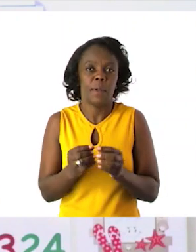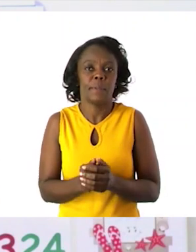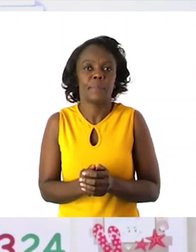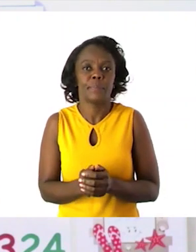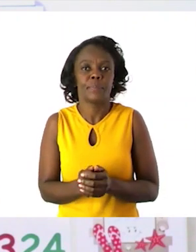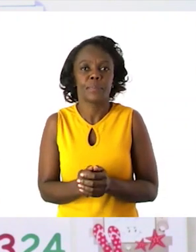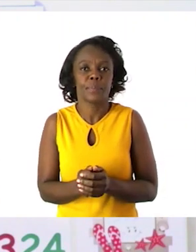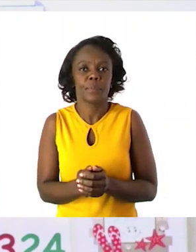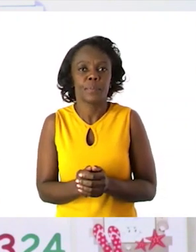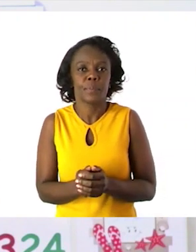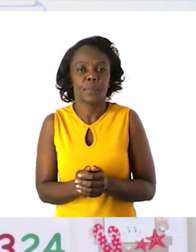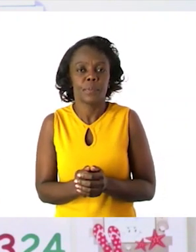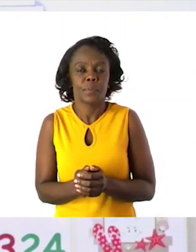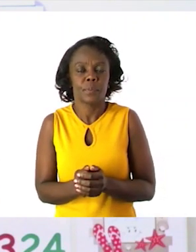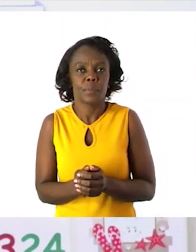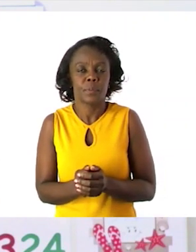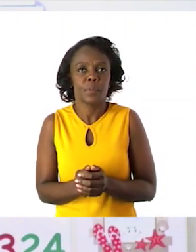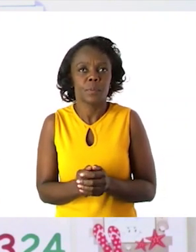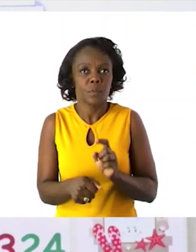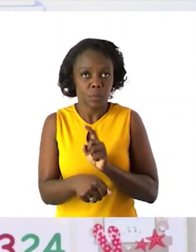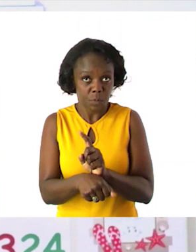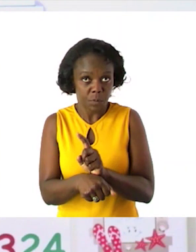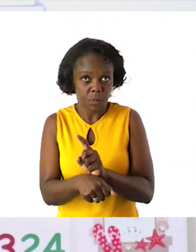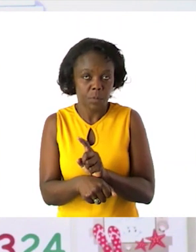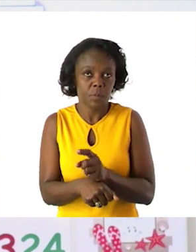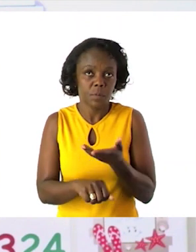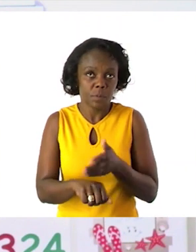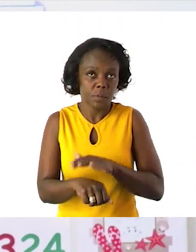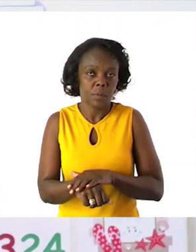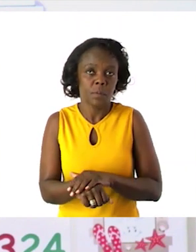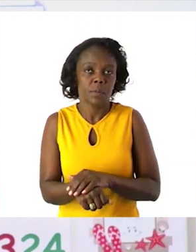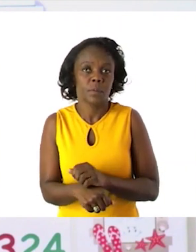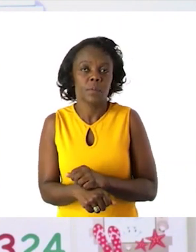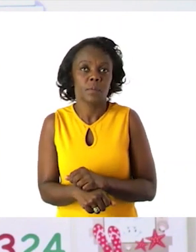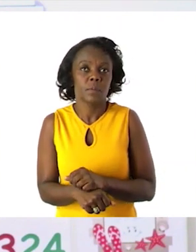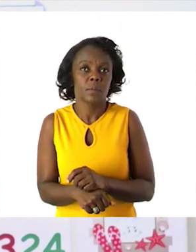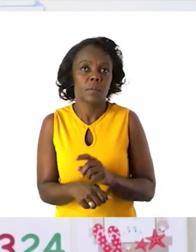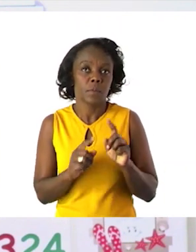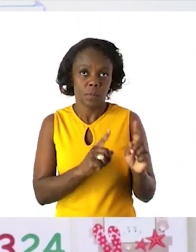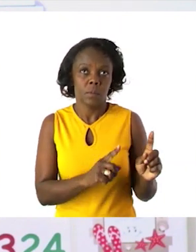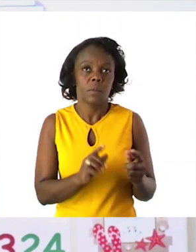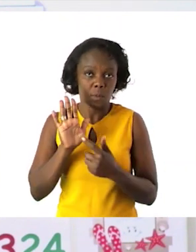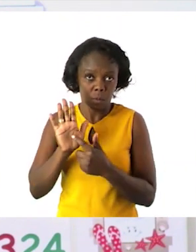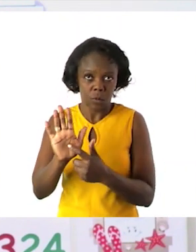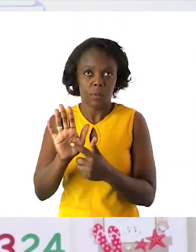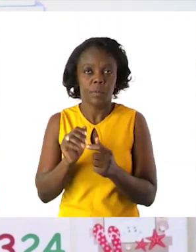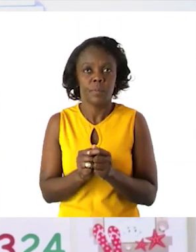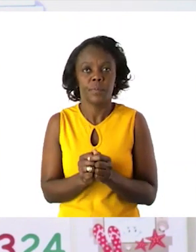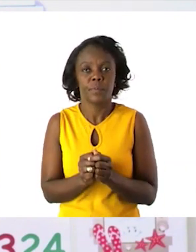they have given us the first one there the example so I'm going to do for you number 1.